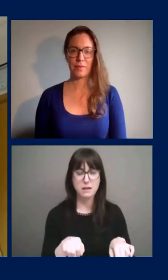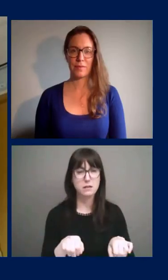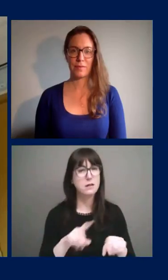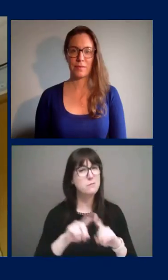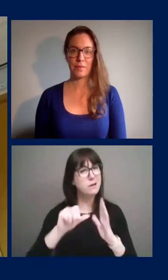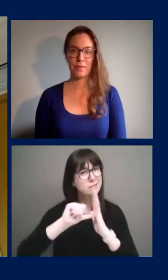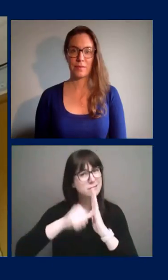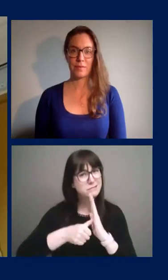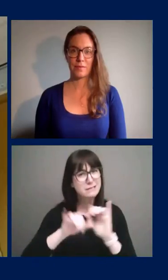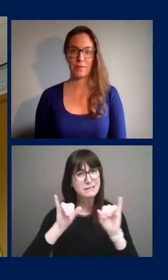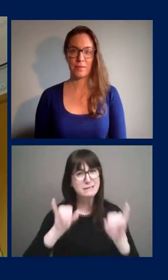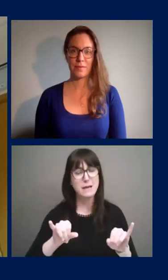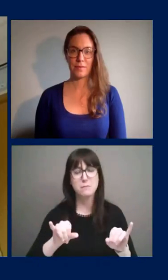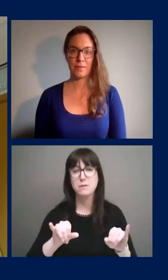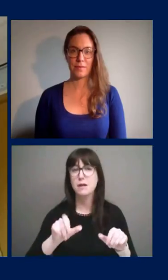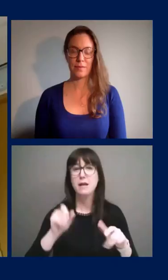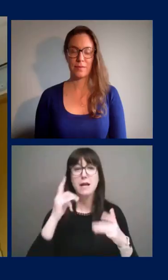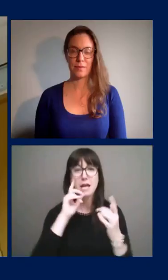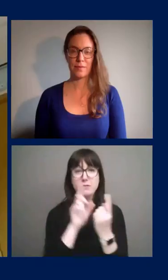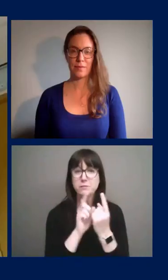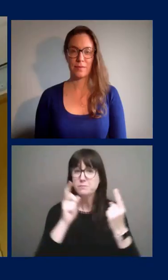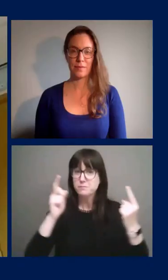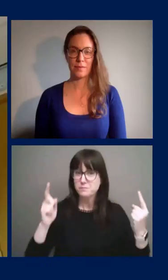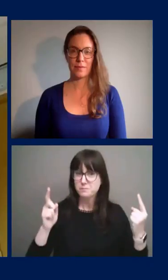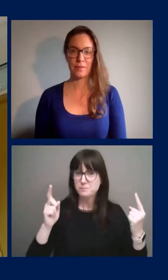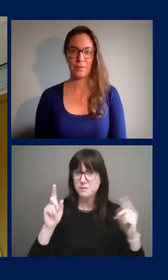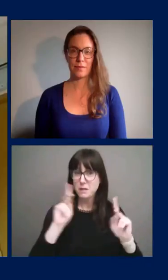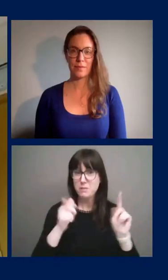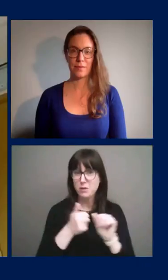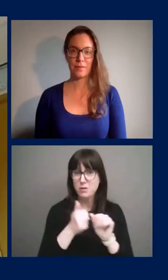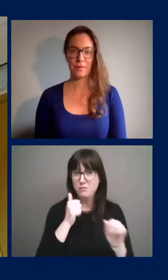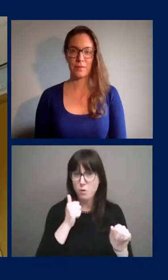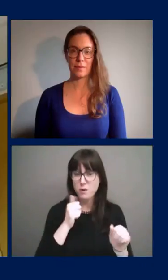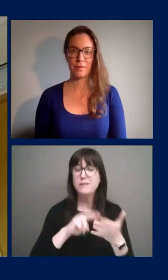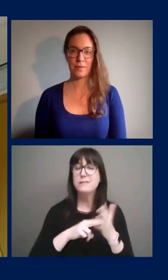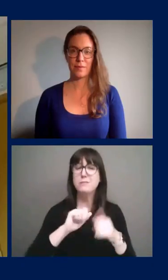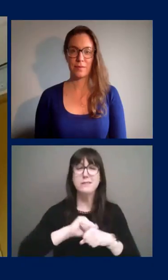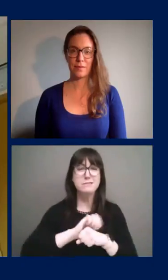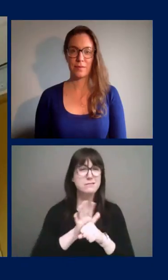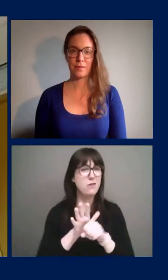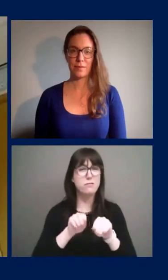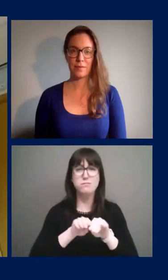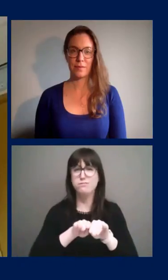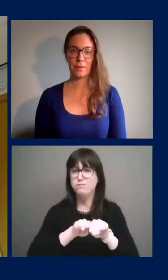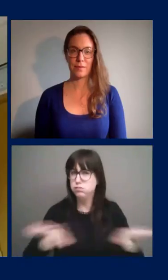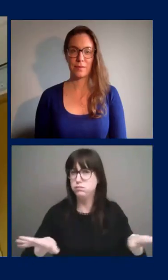The less people you come into contact with, the better to keep COVID-19 pinned down.